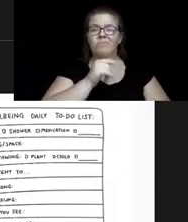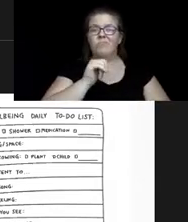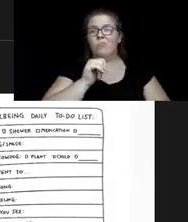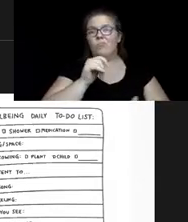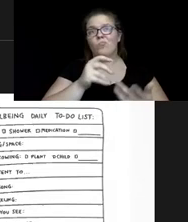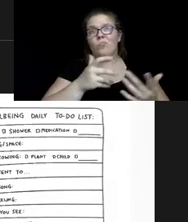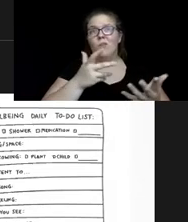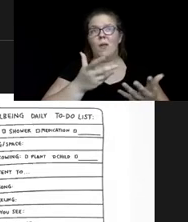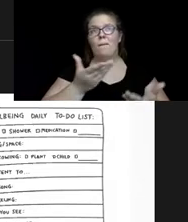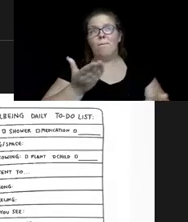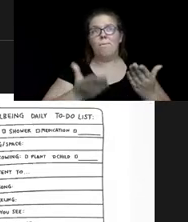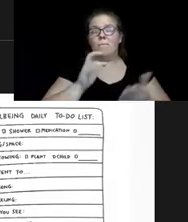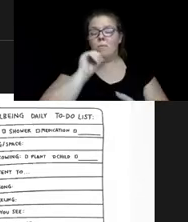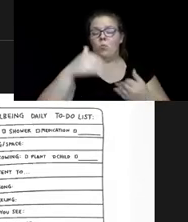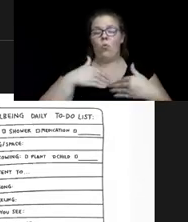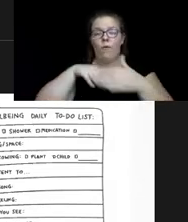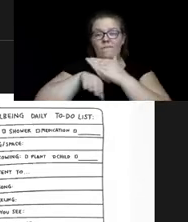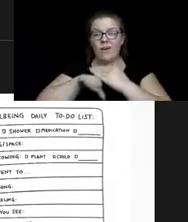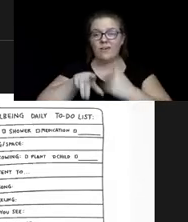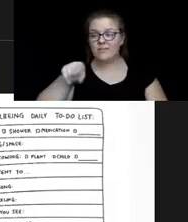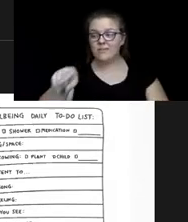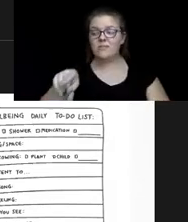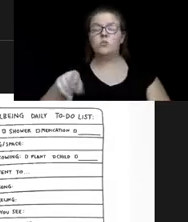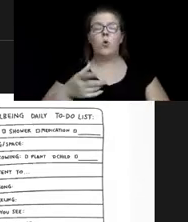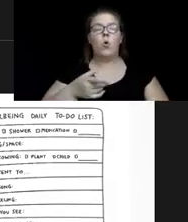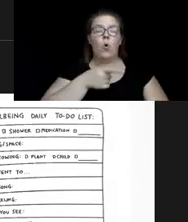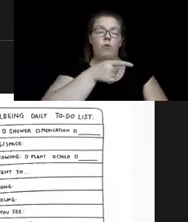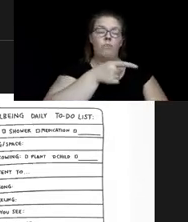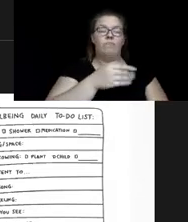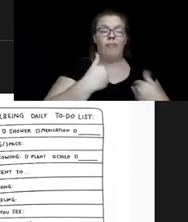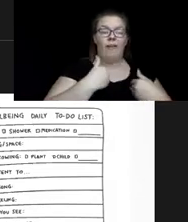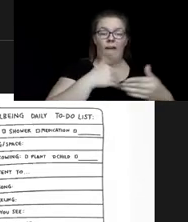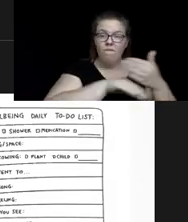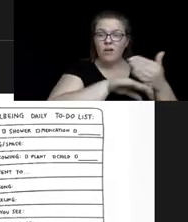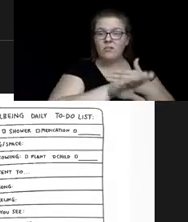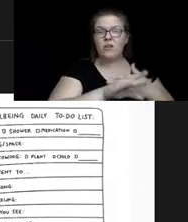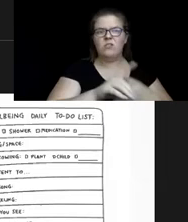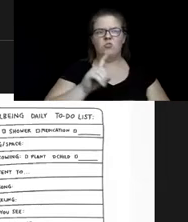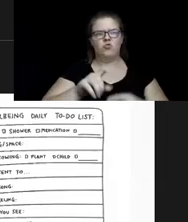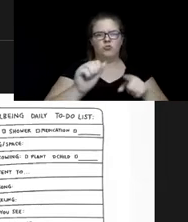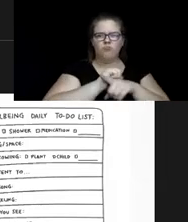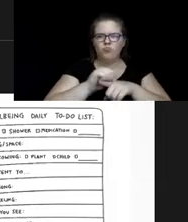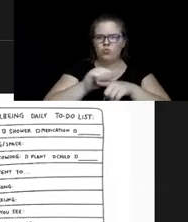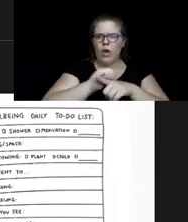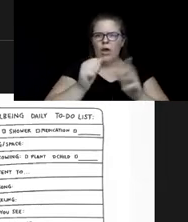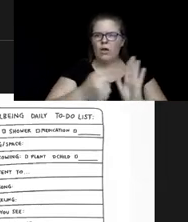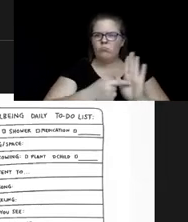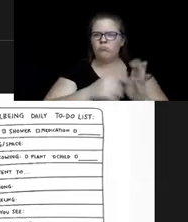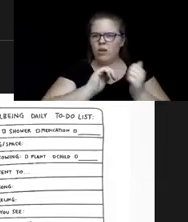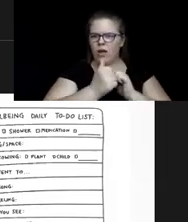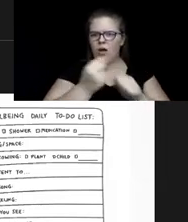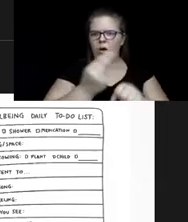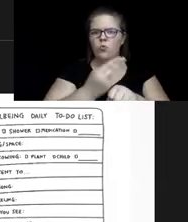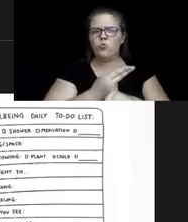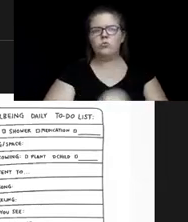computers and smartphones access to them and then the training to show them how to use them. A study by AARP